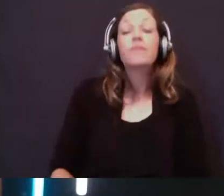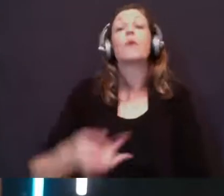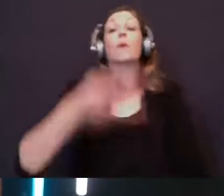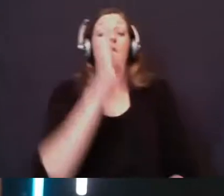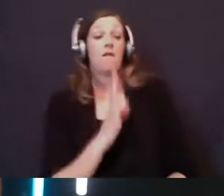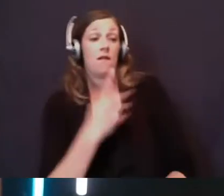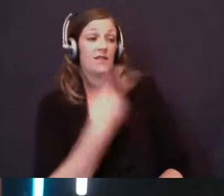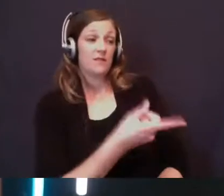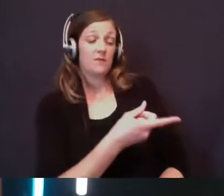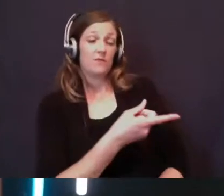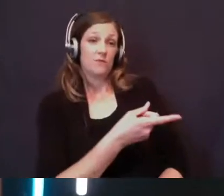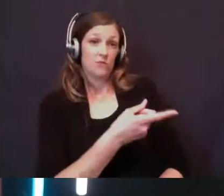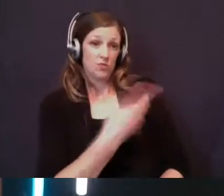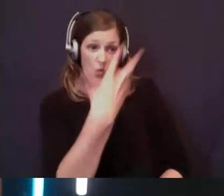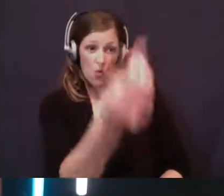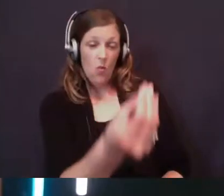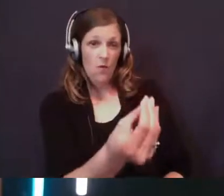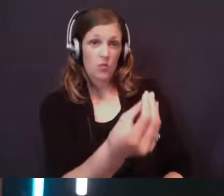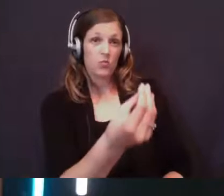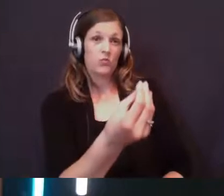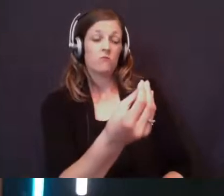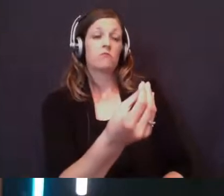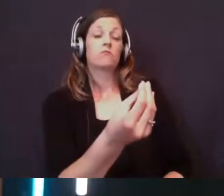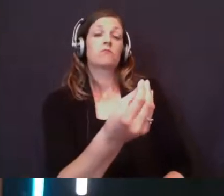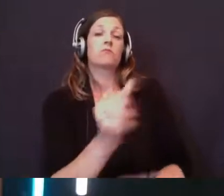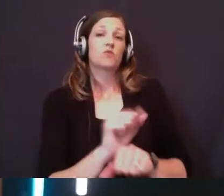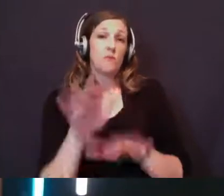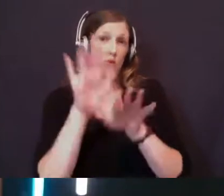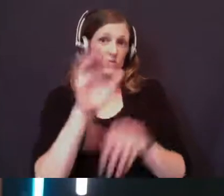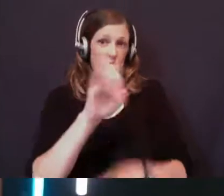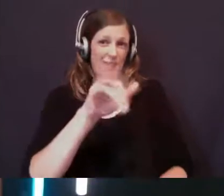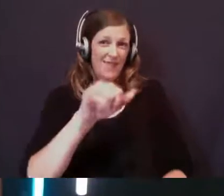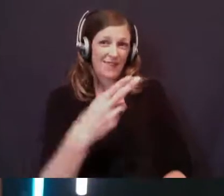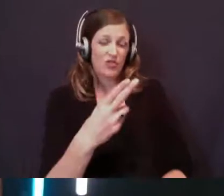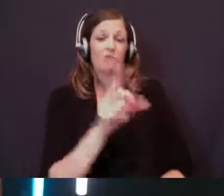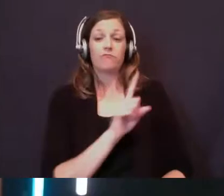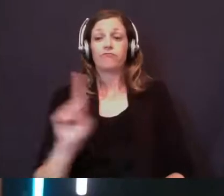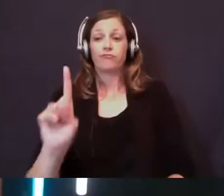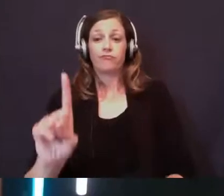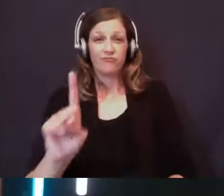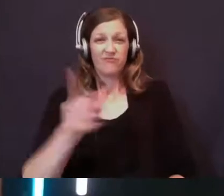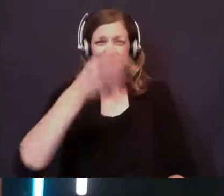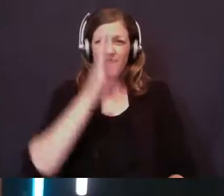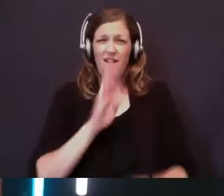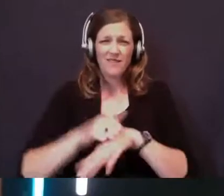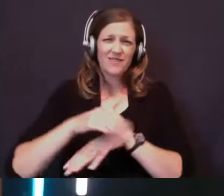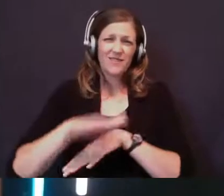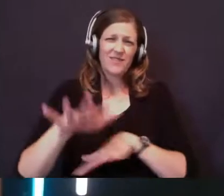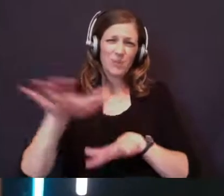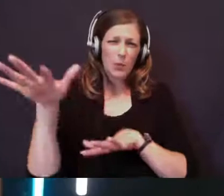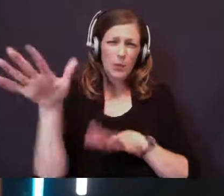to go out to the side of the mountain. Elijah comes out of the cave. And God sends a powerful wind.